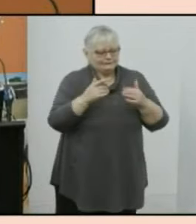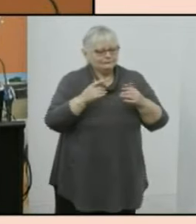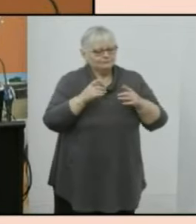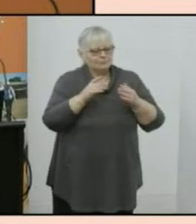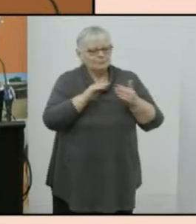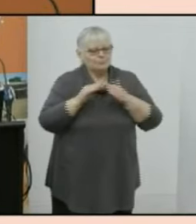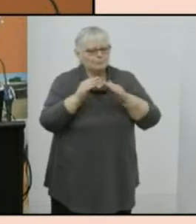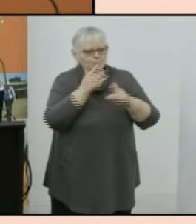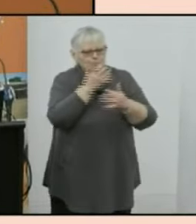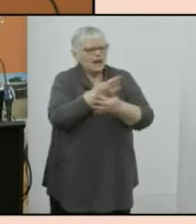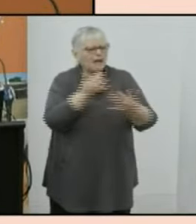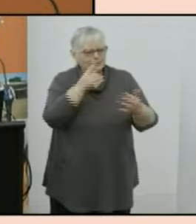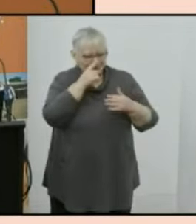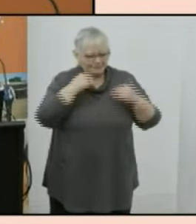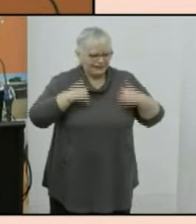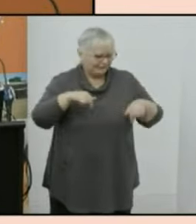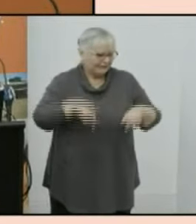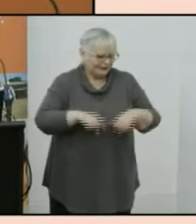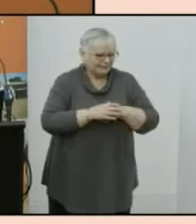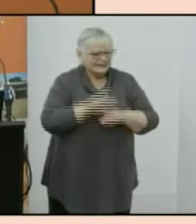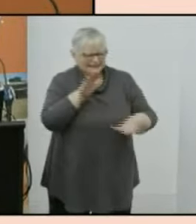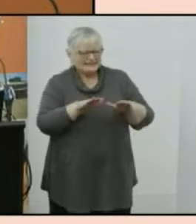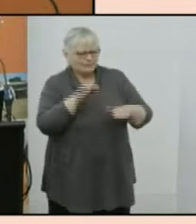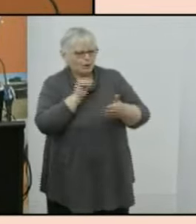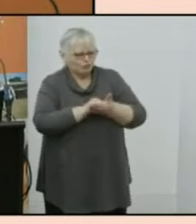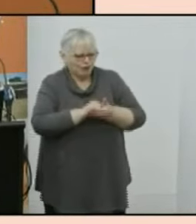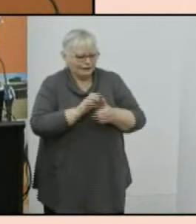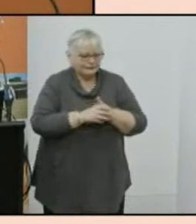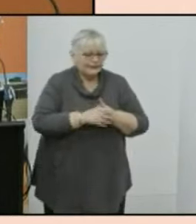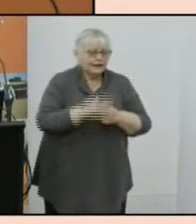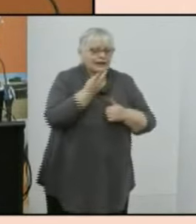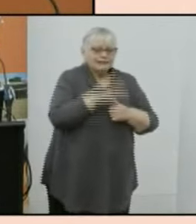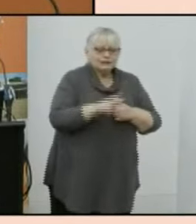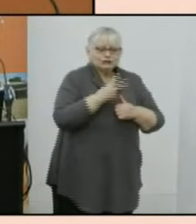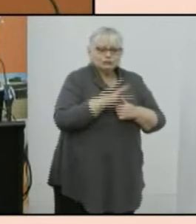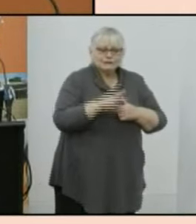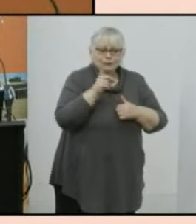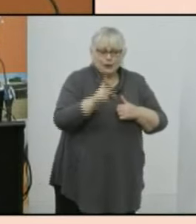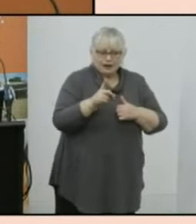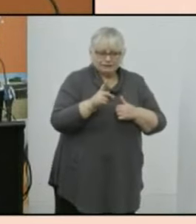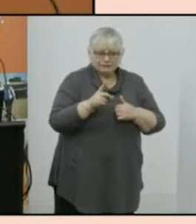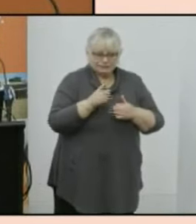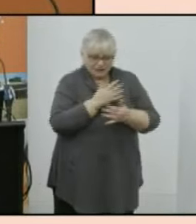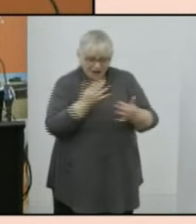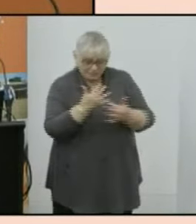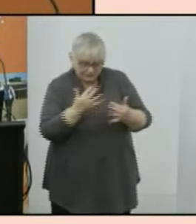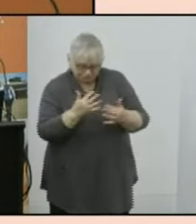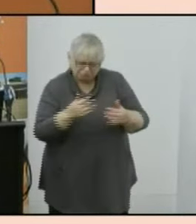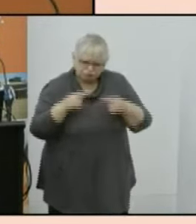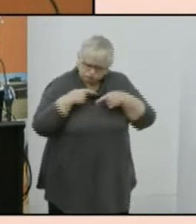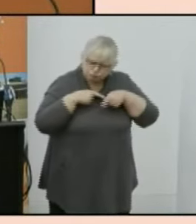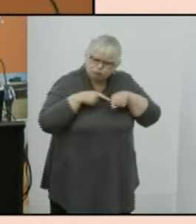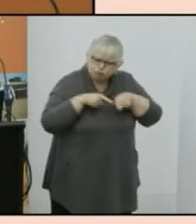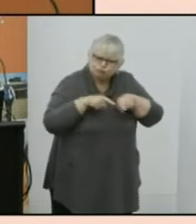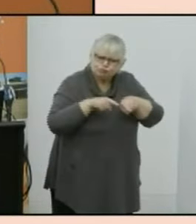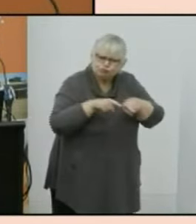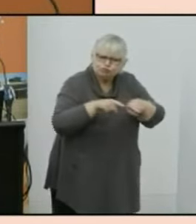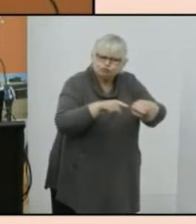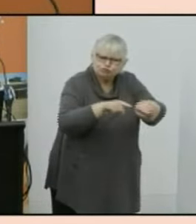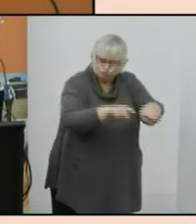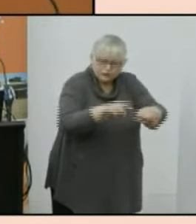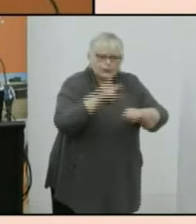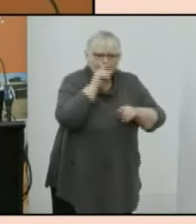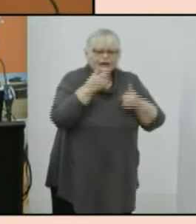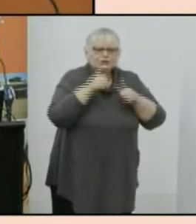population the panel found that 2021 census data align well with expectations and that these data